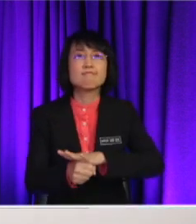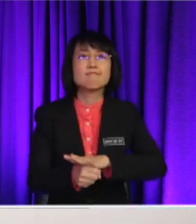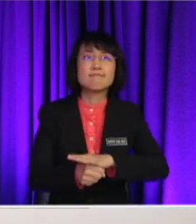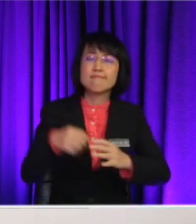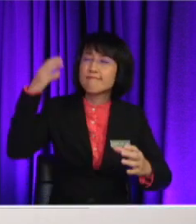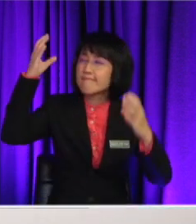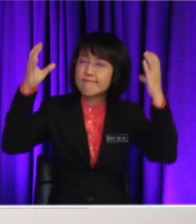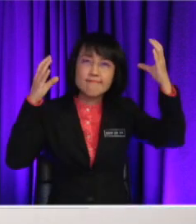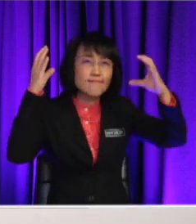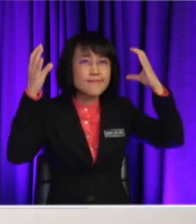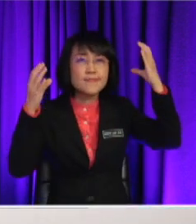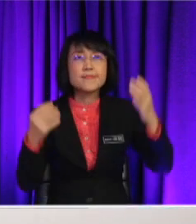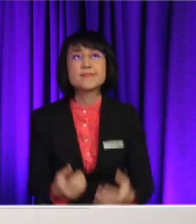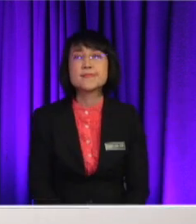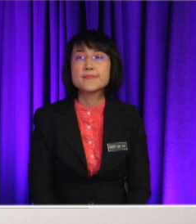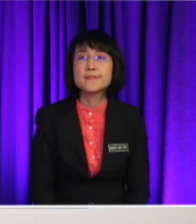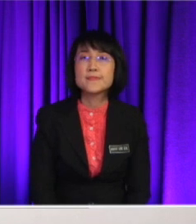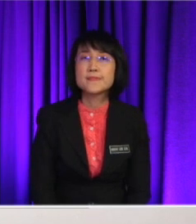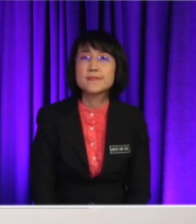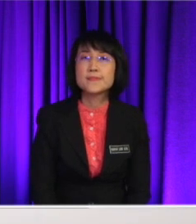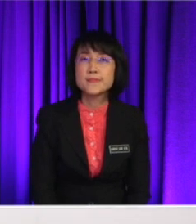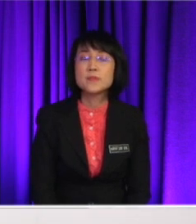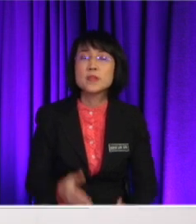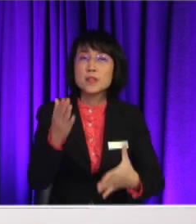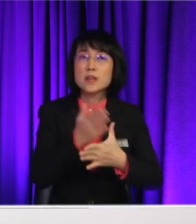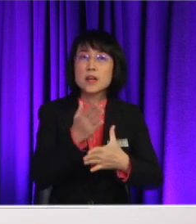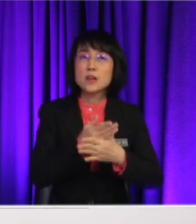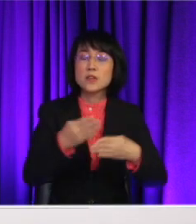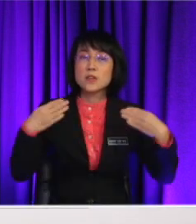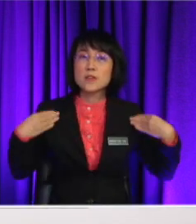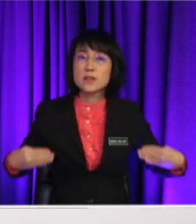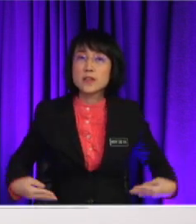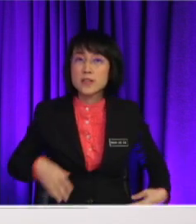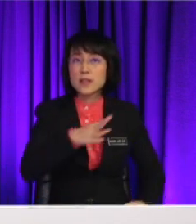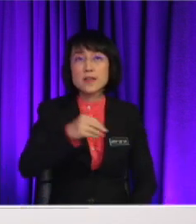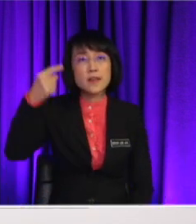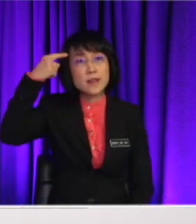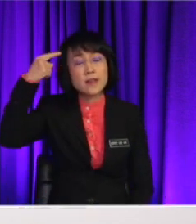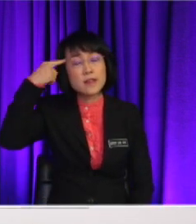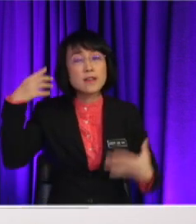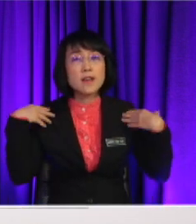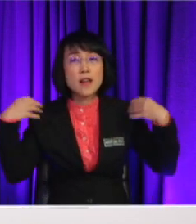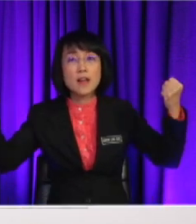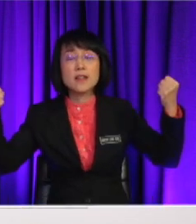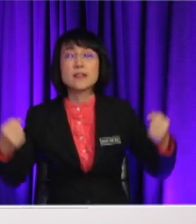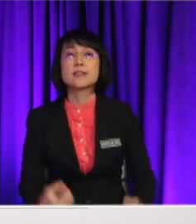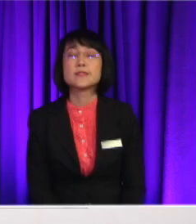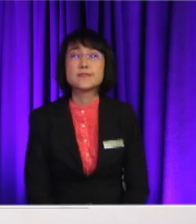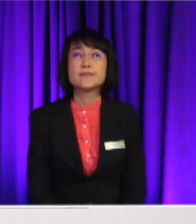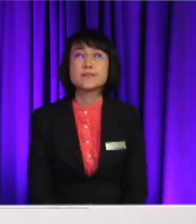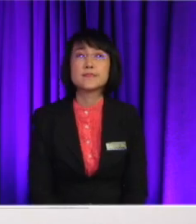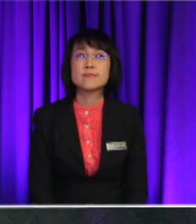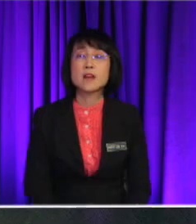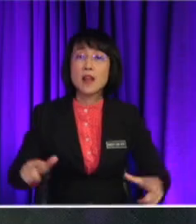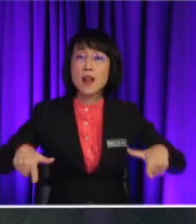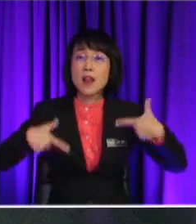damage of not just one's physical health, but also their mental health Hmm, so he mentioned about the hectic lifestyle Yes, that's right Yeah I totally